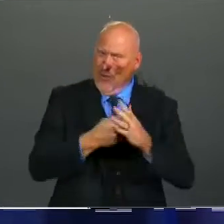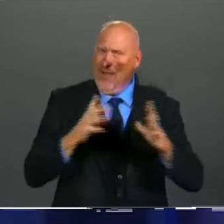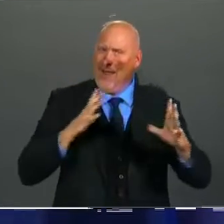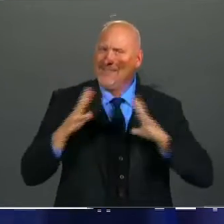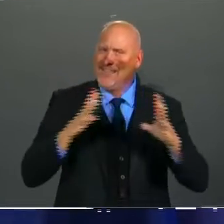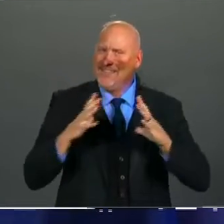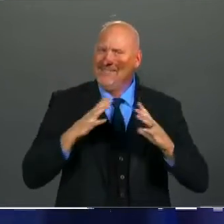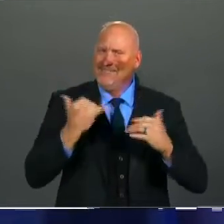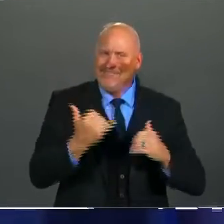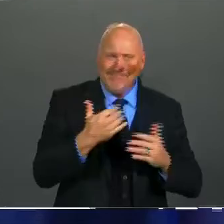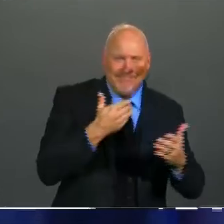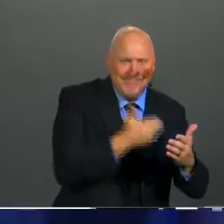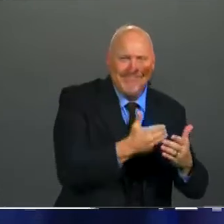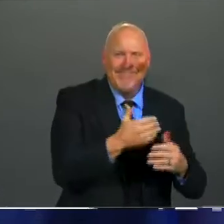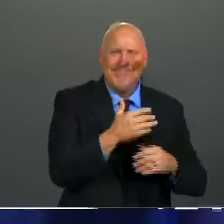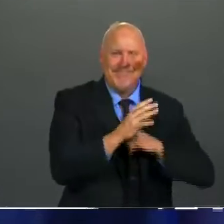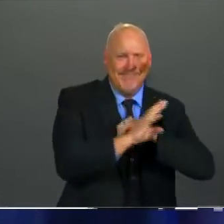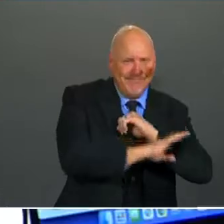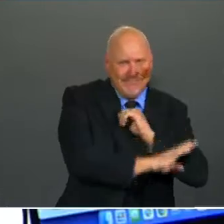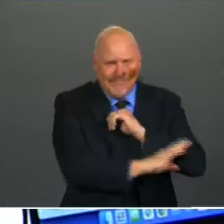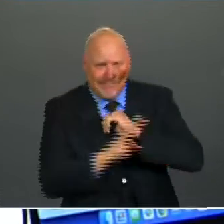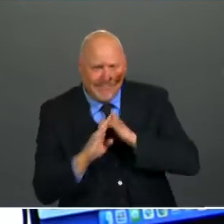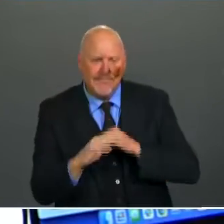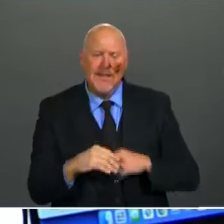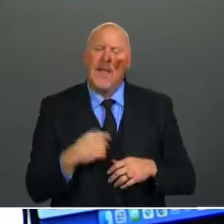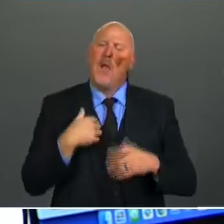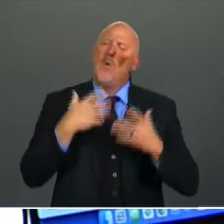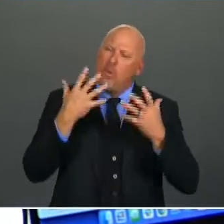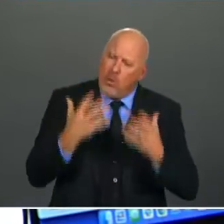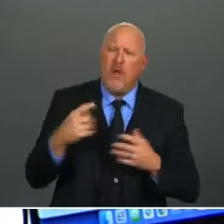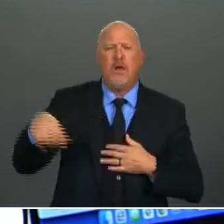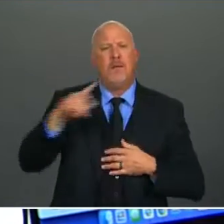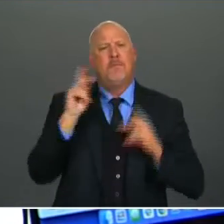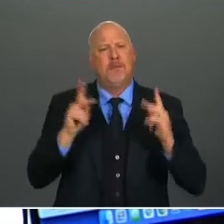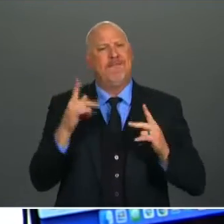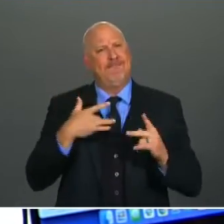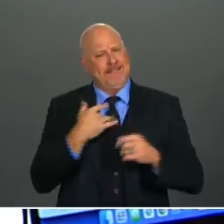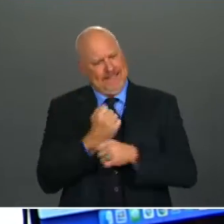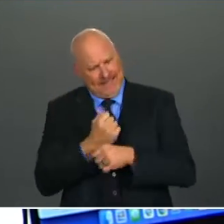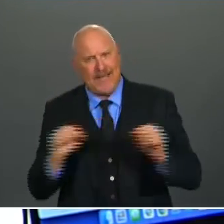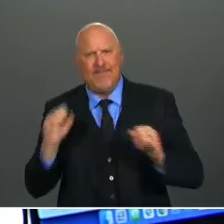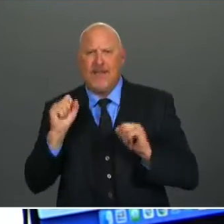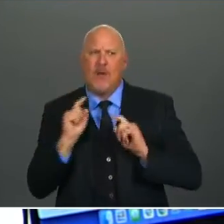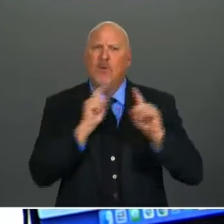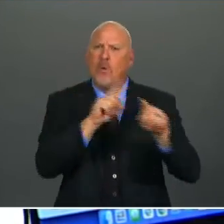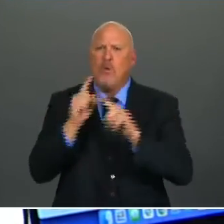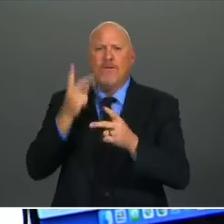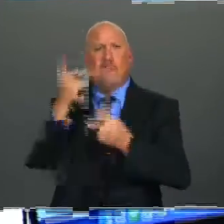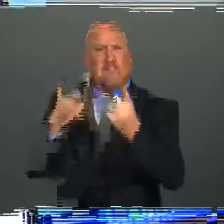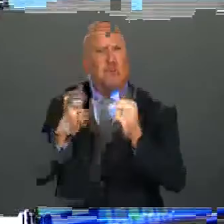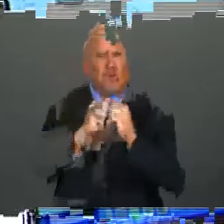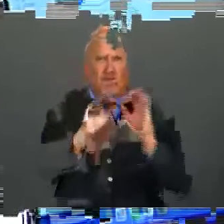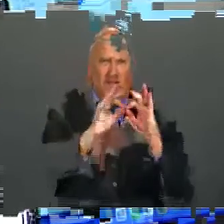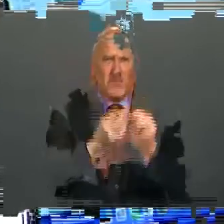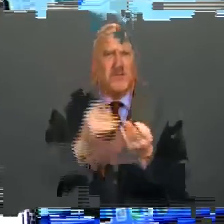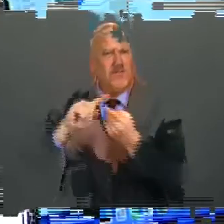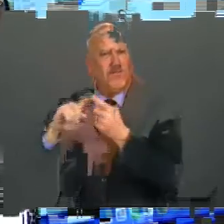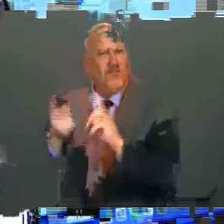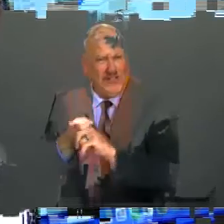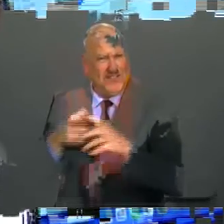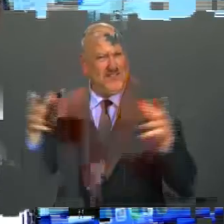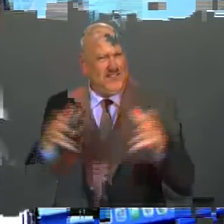we want people to be as safe as possible. So, again, we encourage people to get their boosters and to